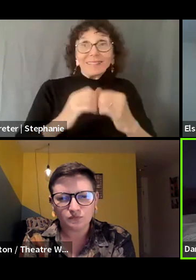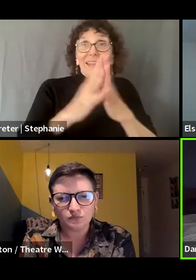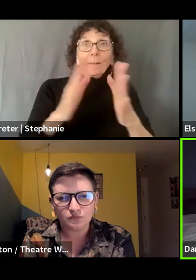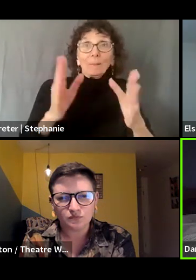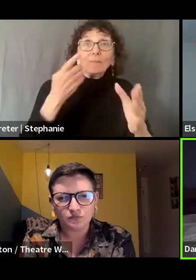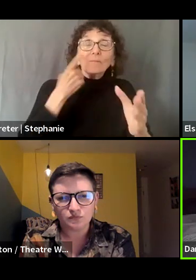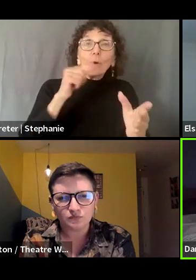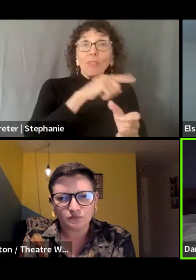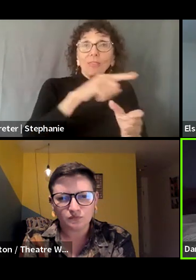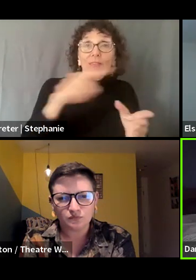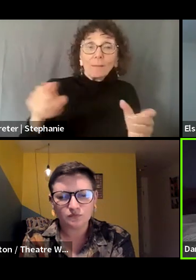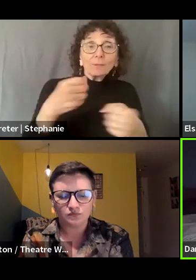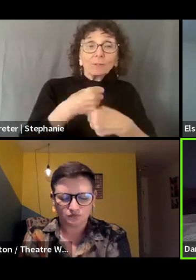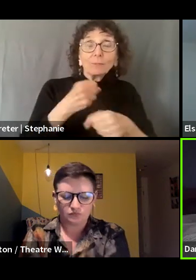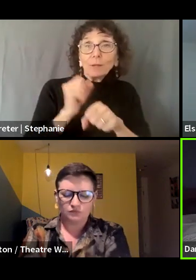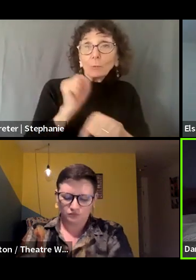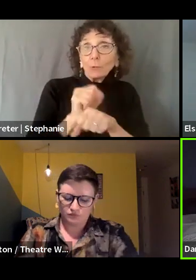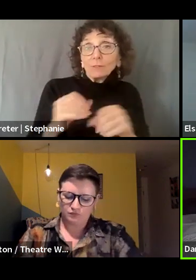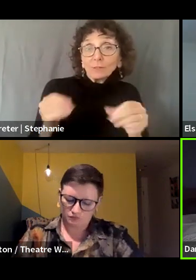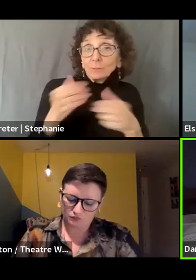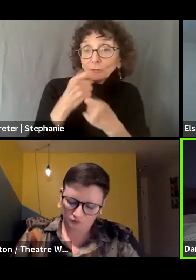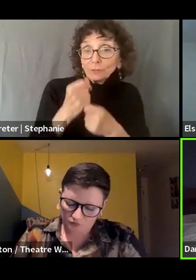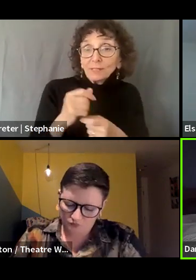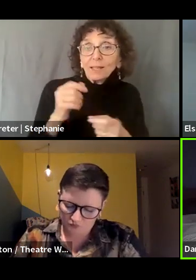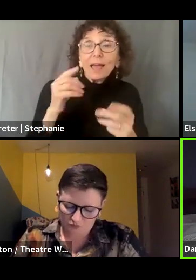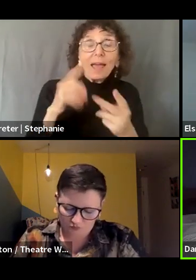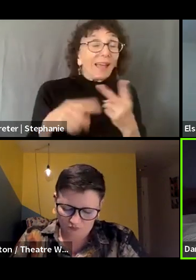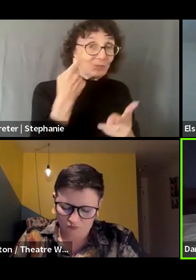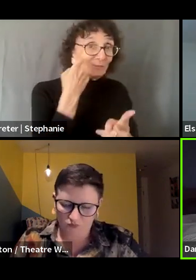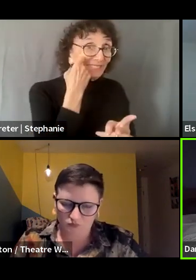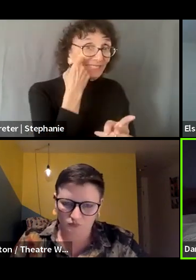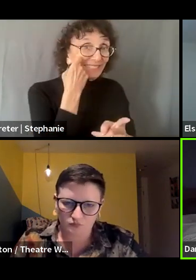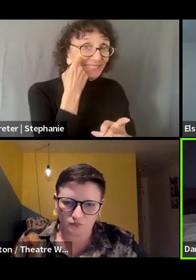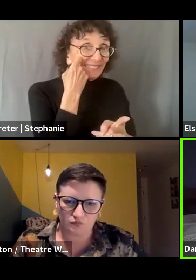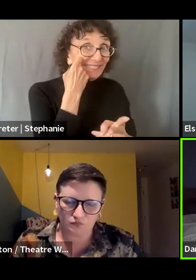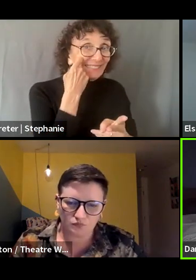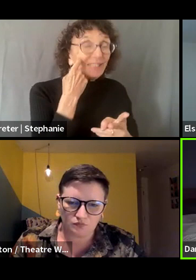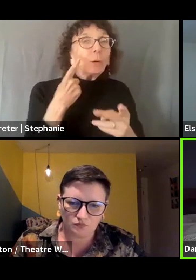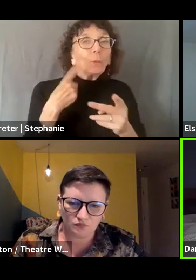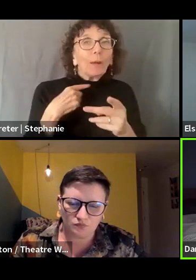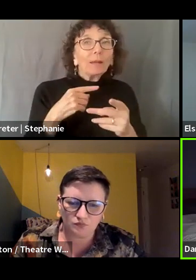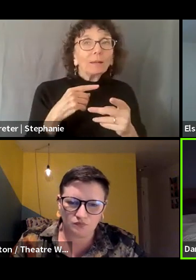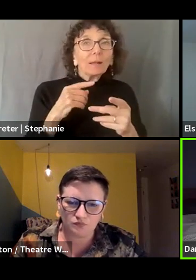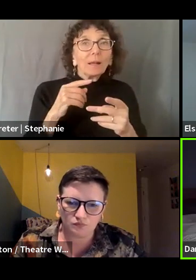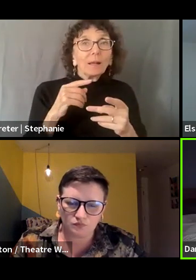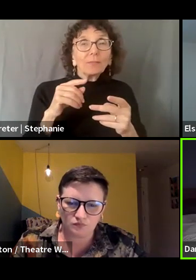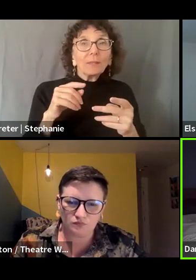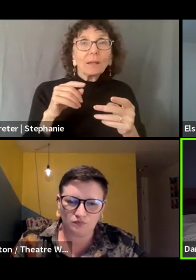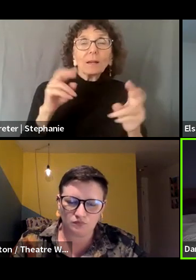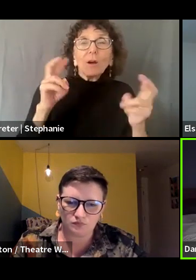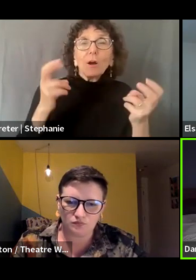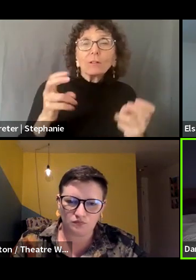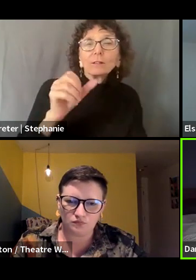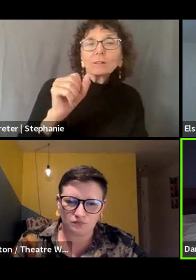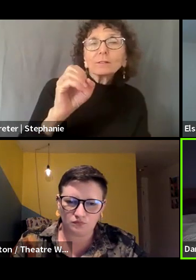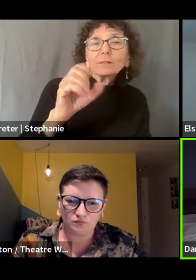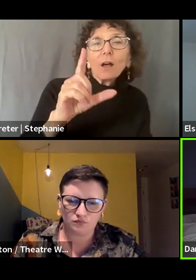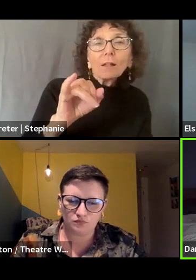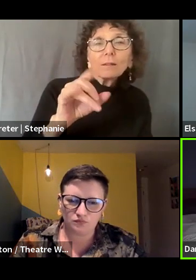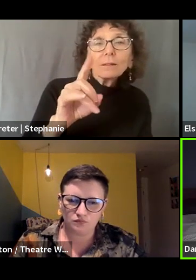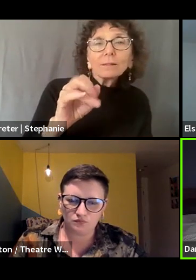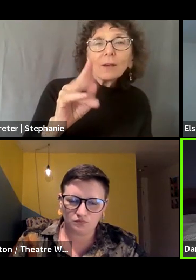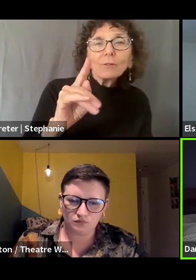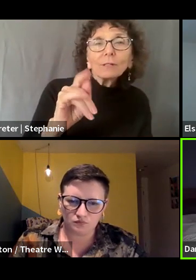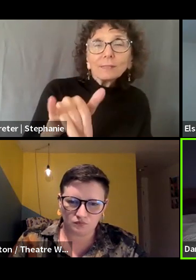more relevant and engaging work. And then much more recently as interest in the solidarity economy has grown and as interest around